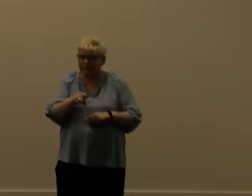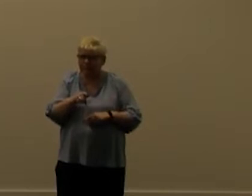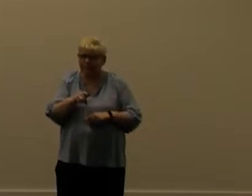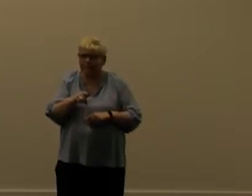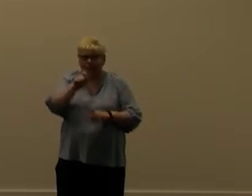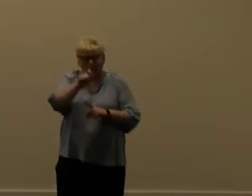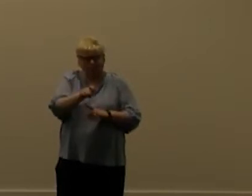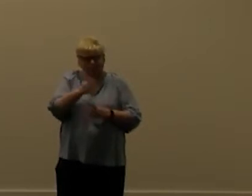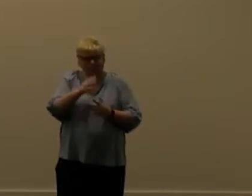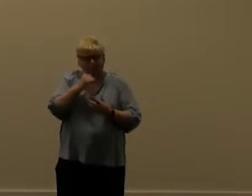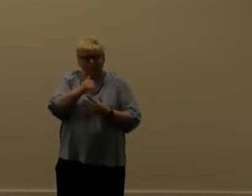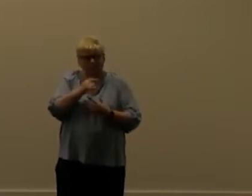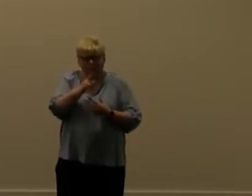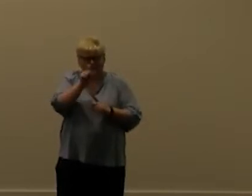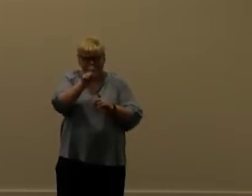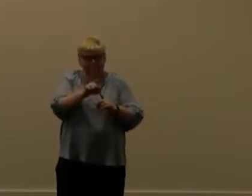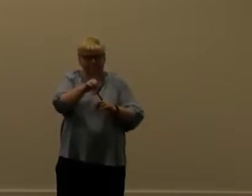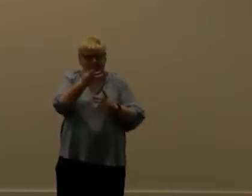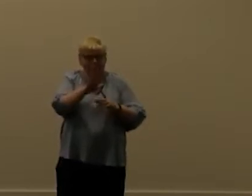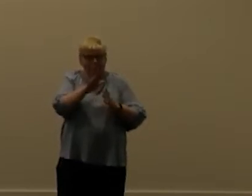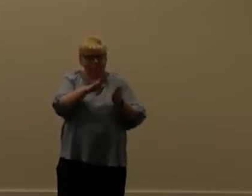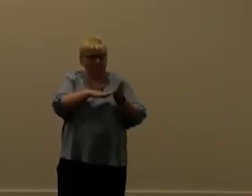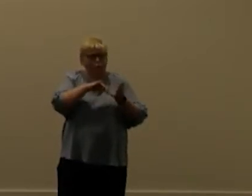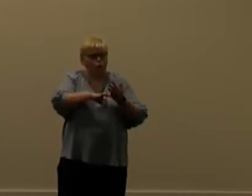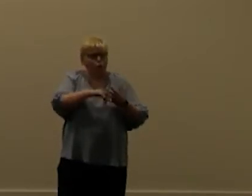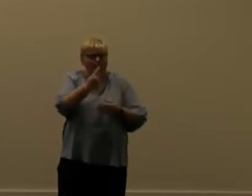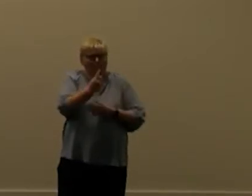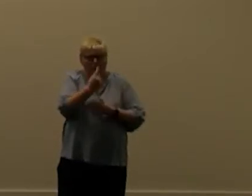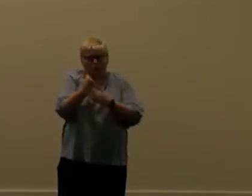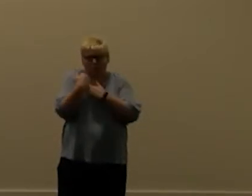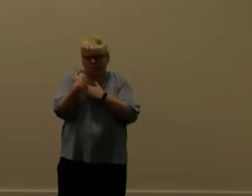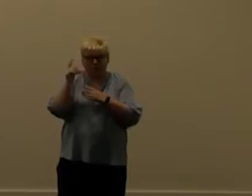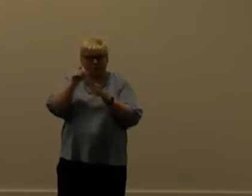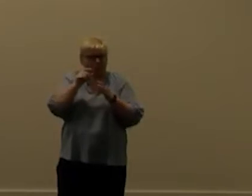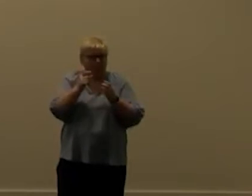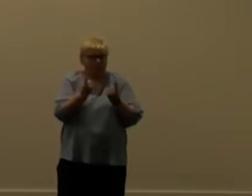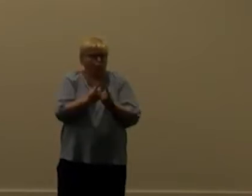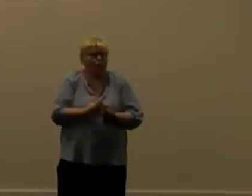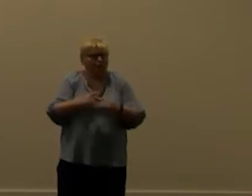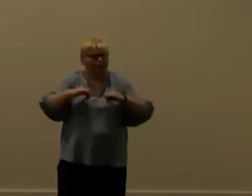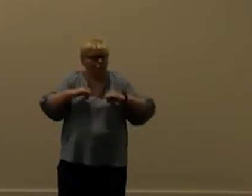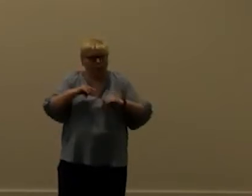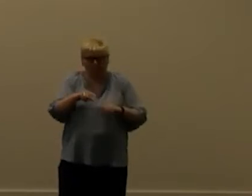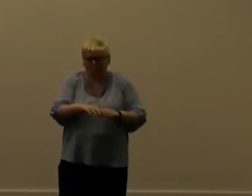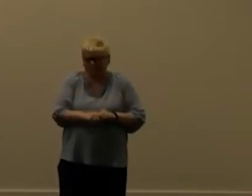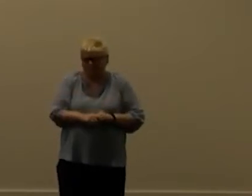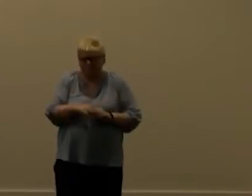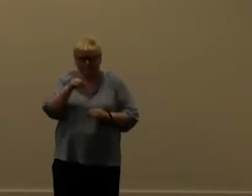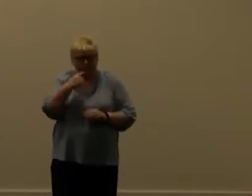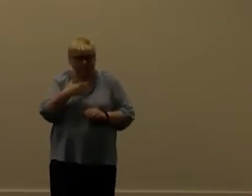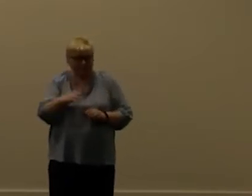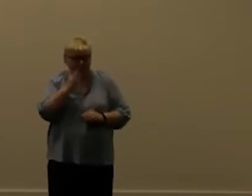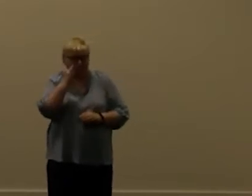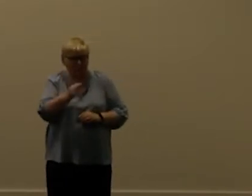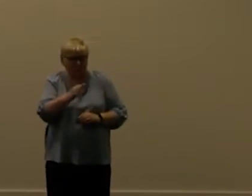who's called sri kumar nair at microsoft uh was responsible for this the program manager he also said that um i